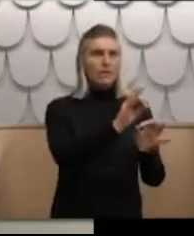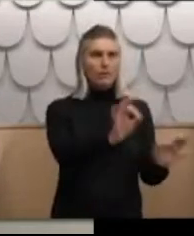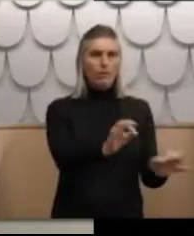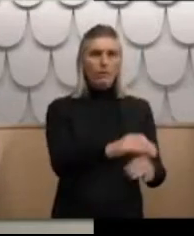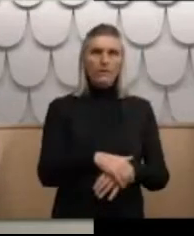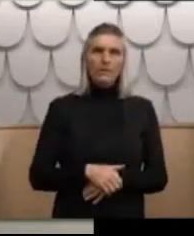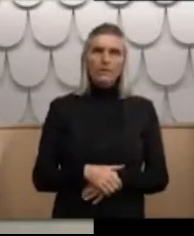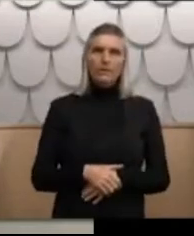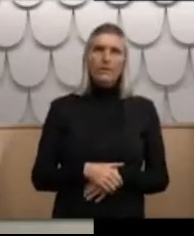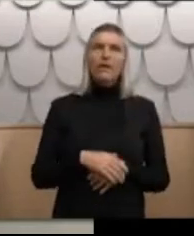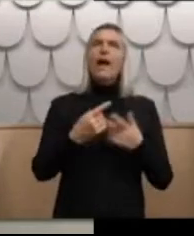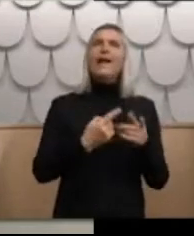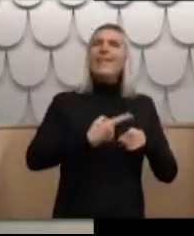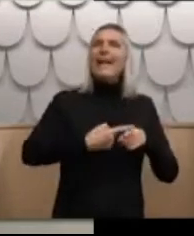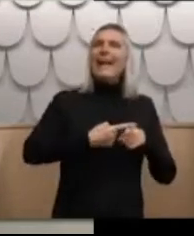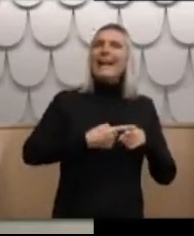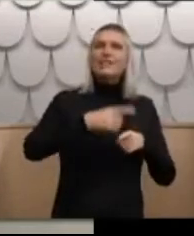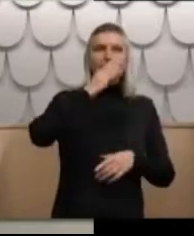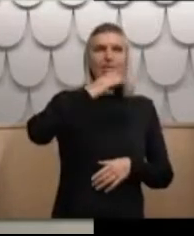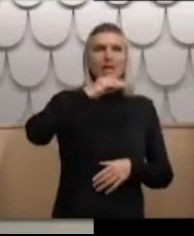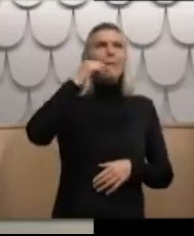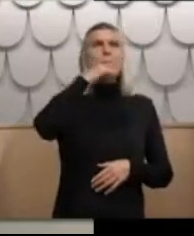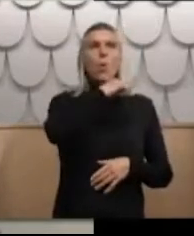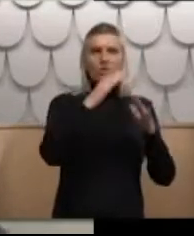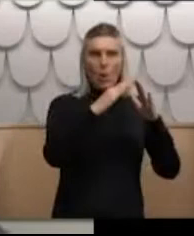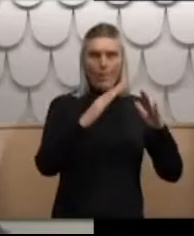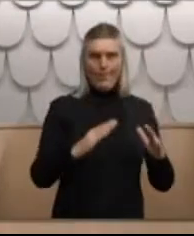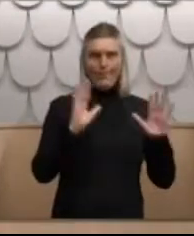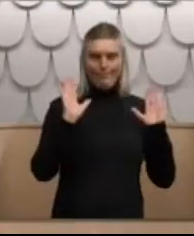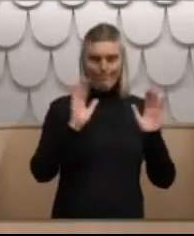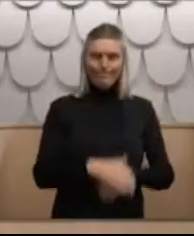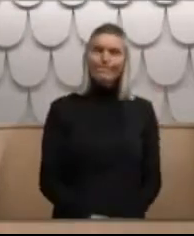That was another English-speaking boy zone. Yeah.